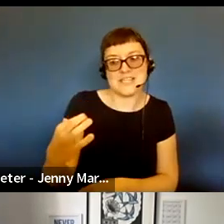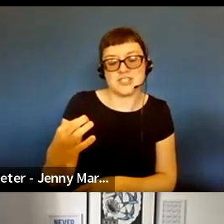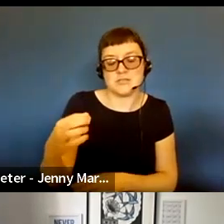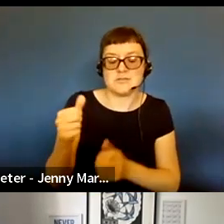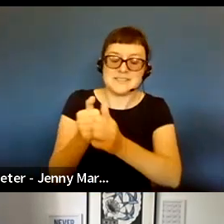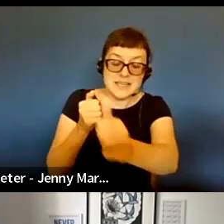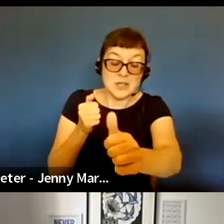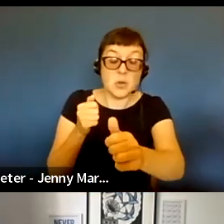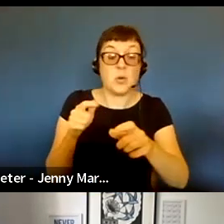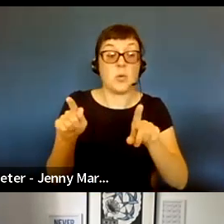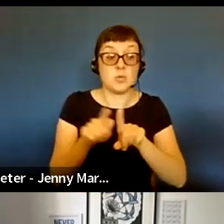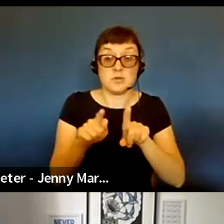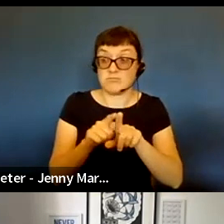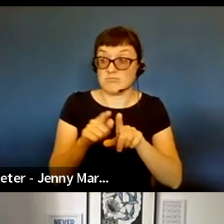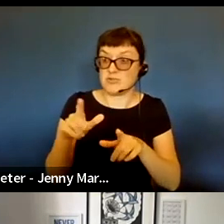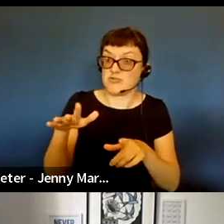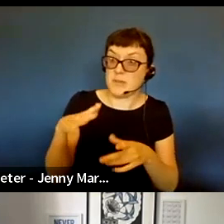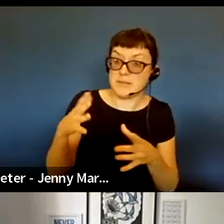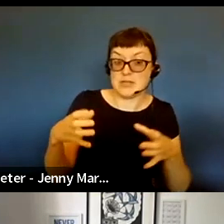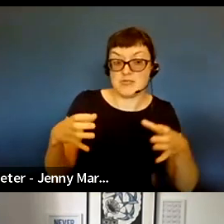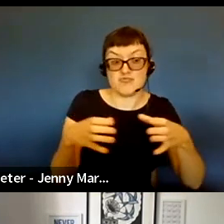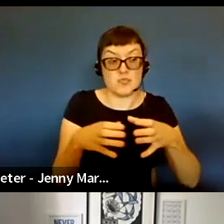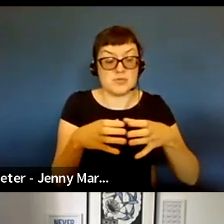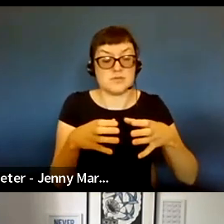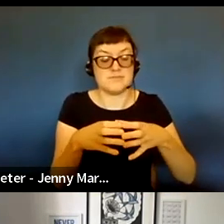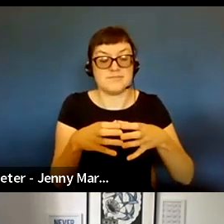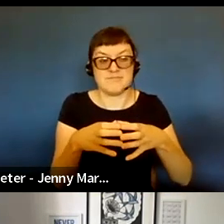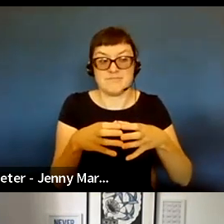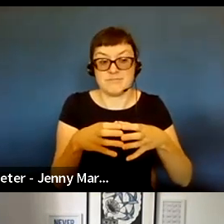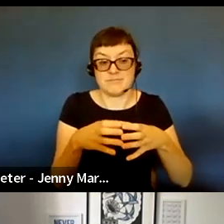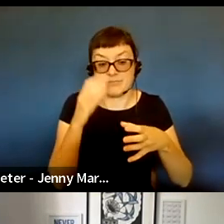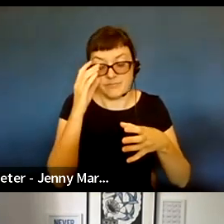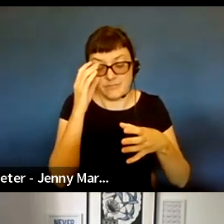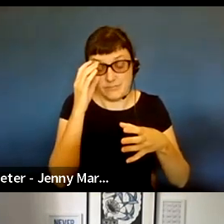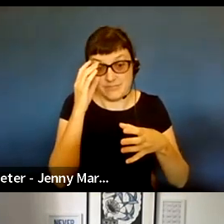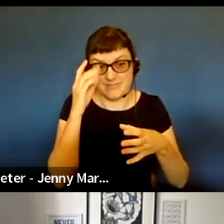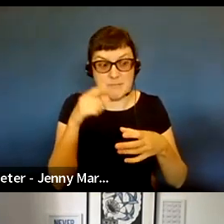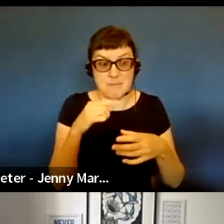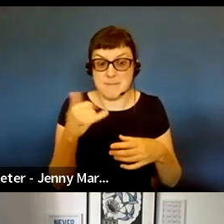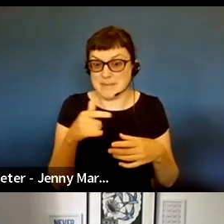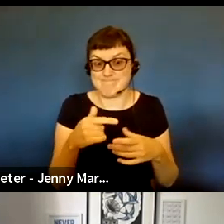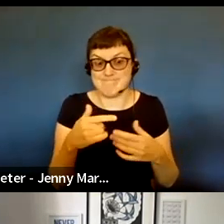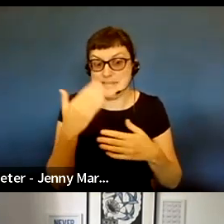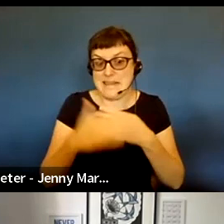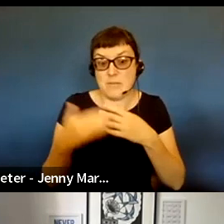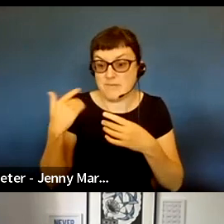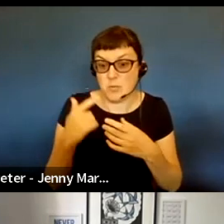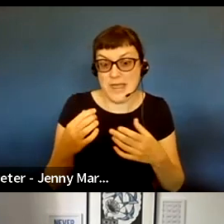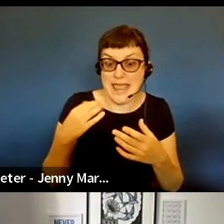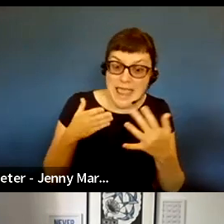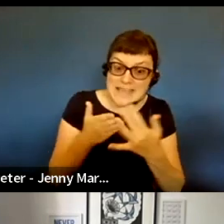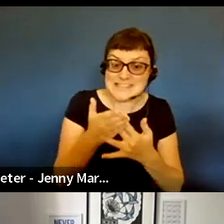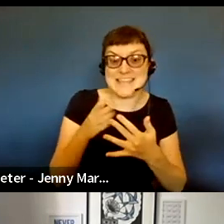are from groups where people wouldn't automatically necessarily have access to this source of resource. So we